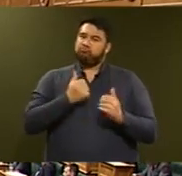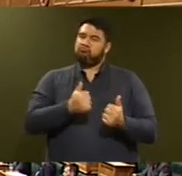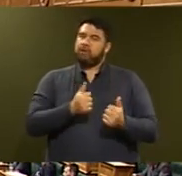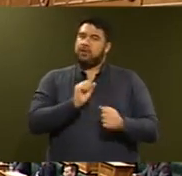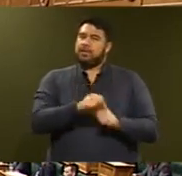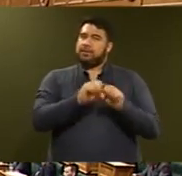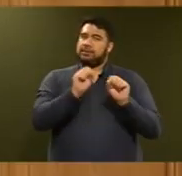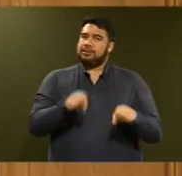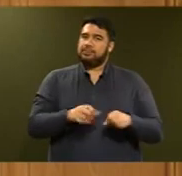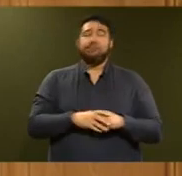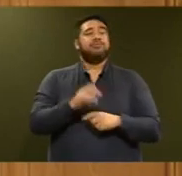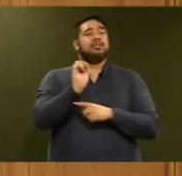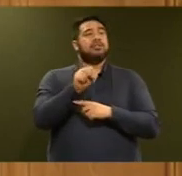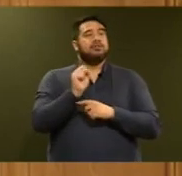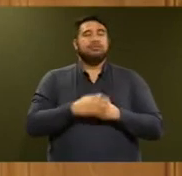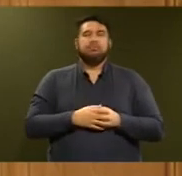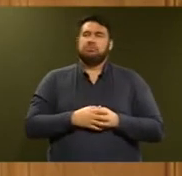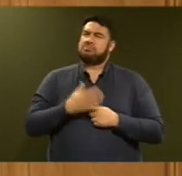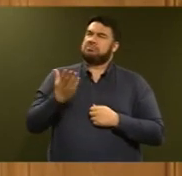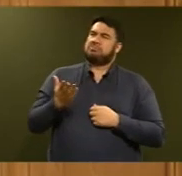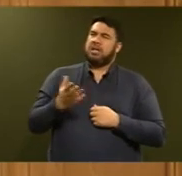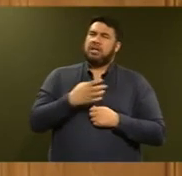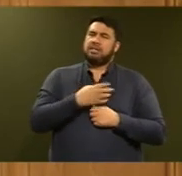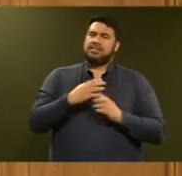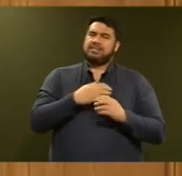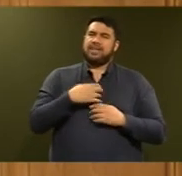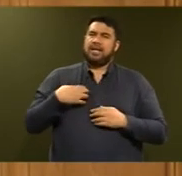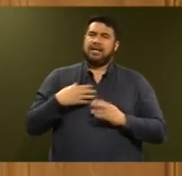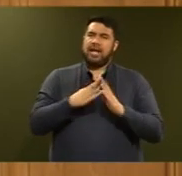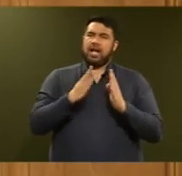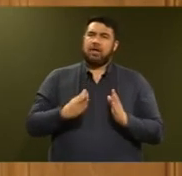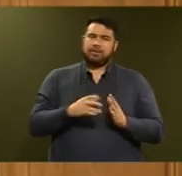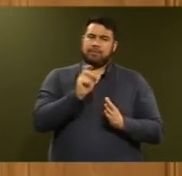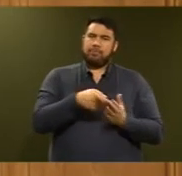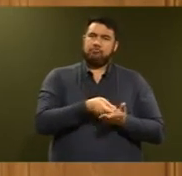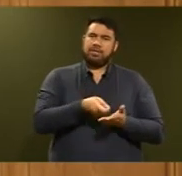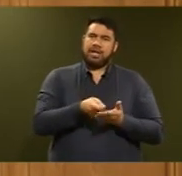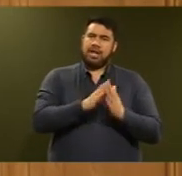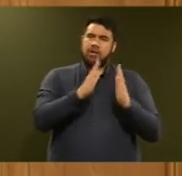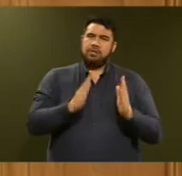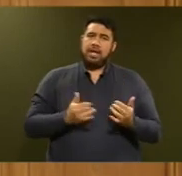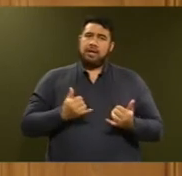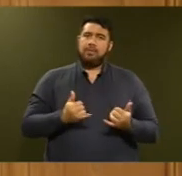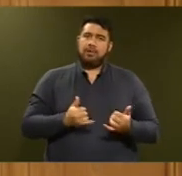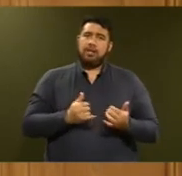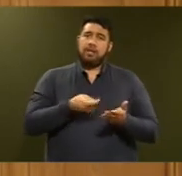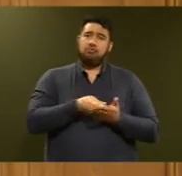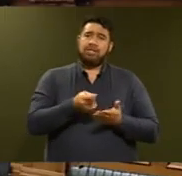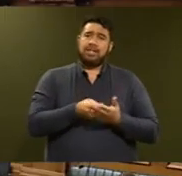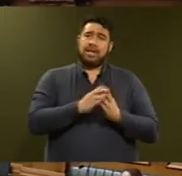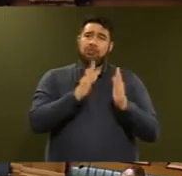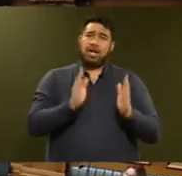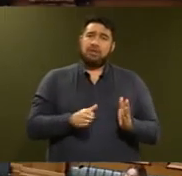Is it acceptable to him that state housing tenants are currently renting out their state houses on Air B&B?